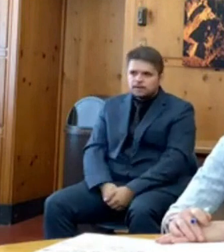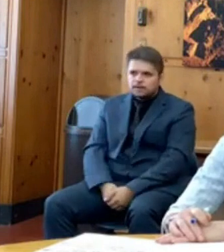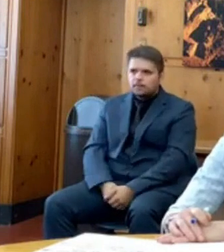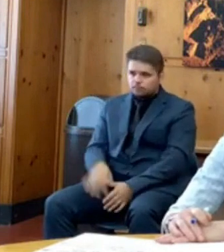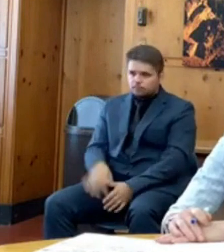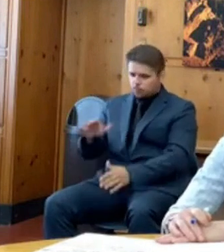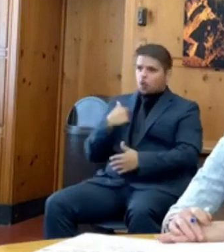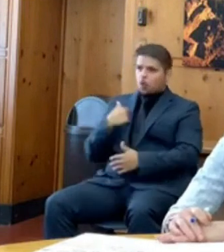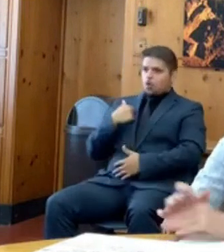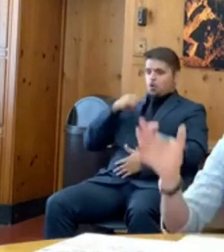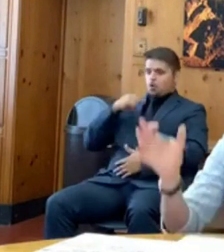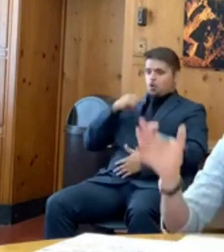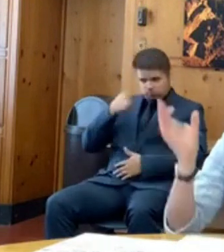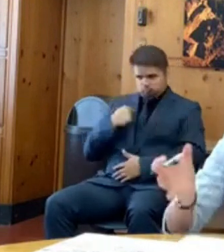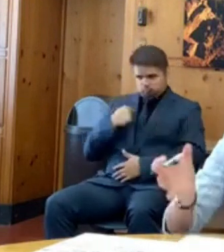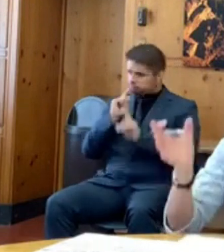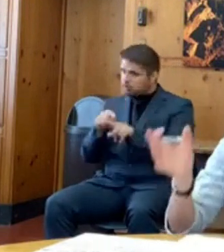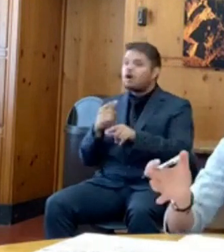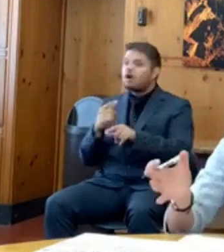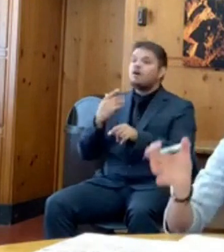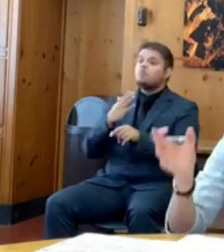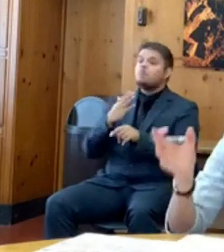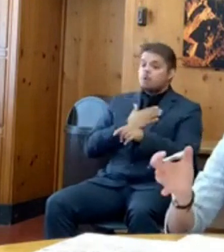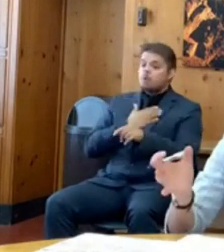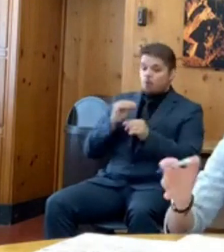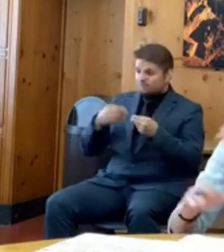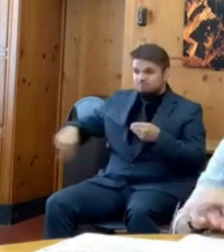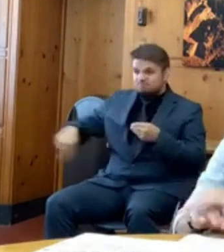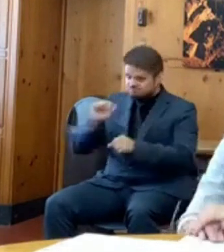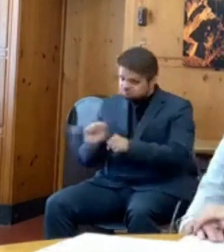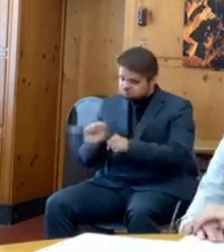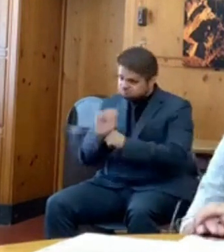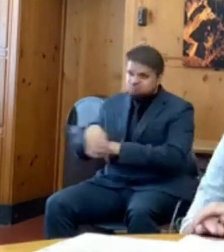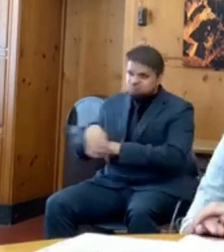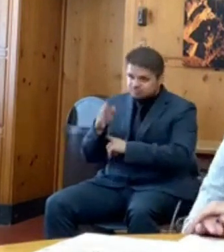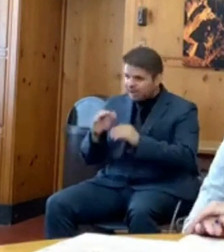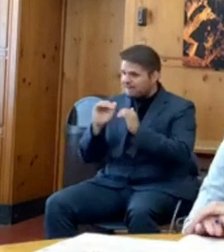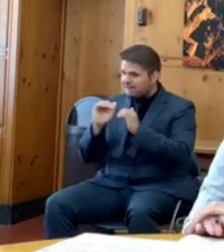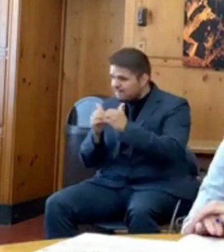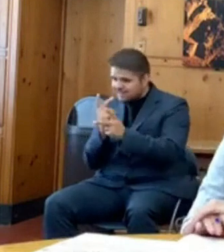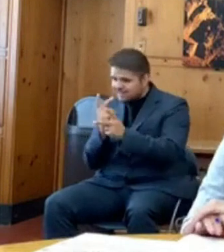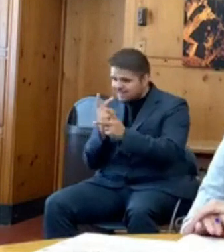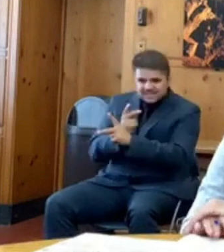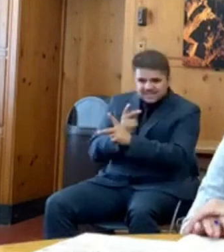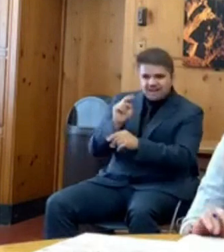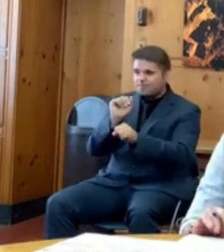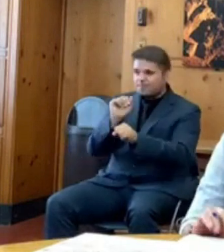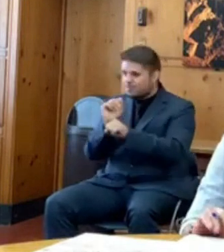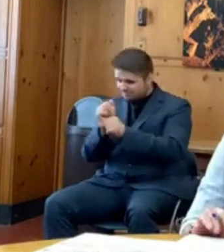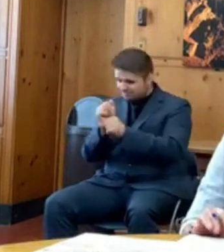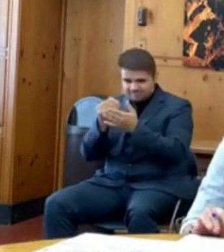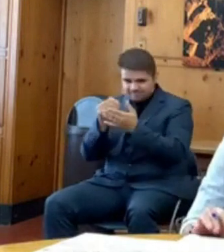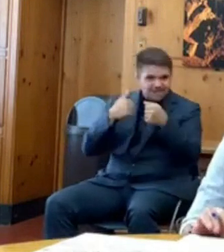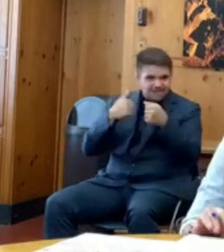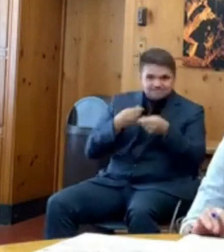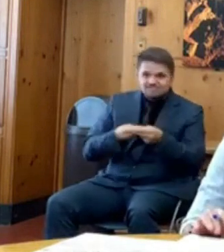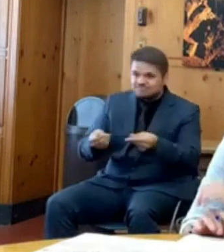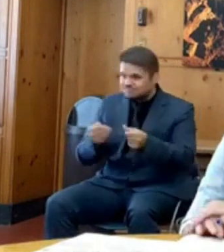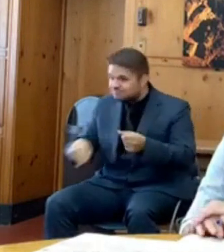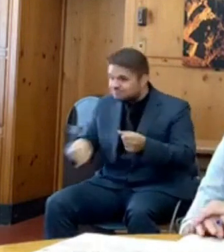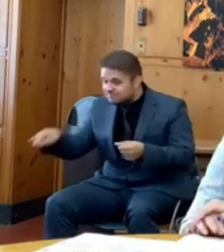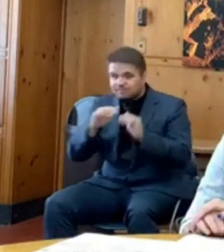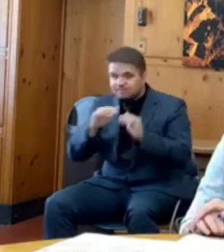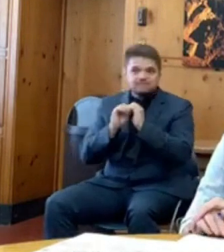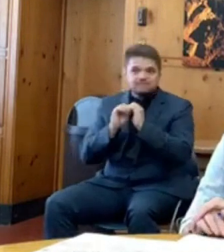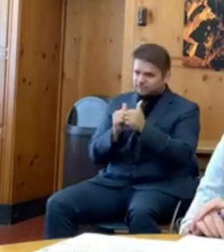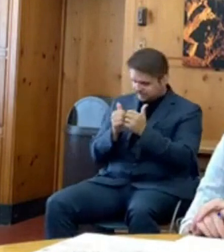I get up every single morning figuring out how we can get more money into the pockets of Oregonians. This was one small